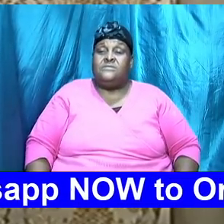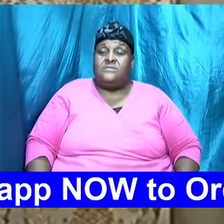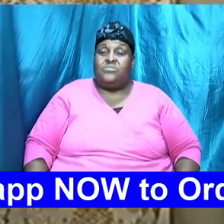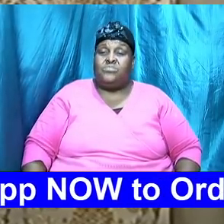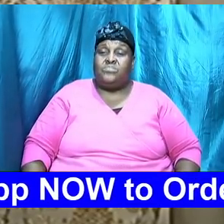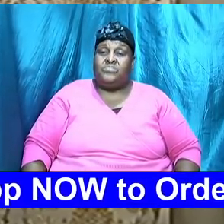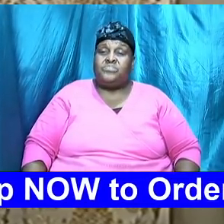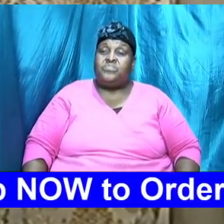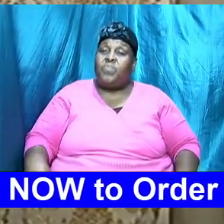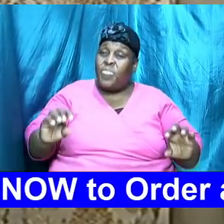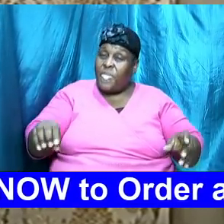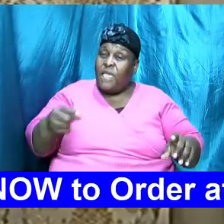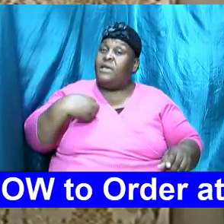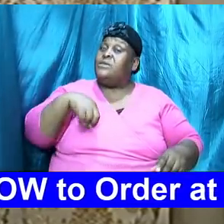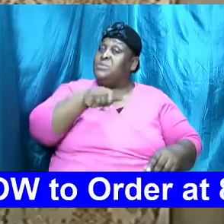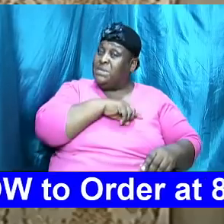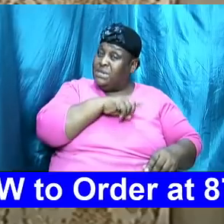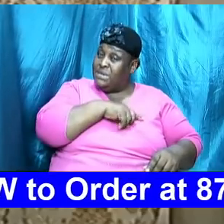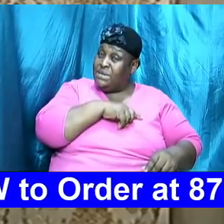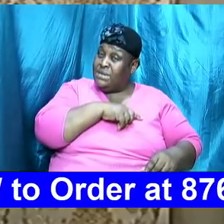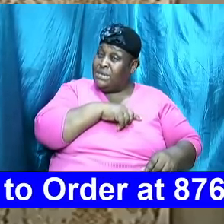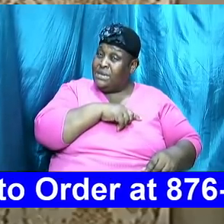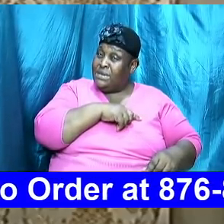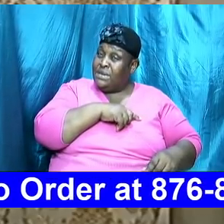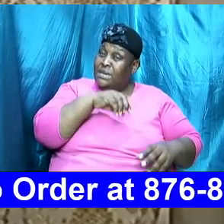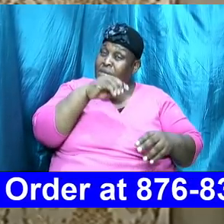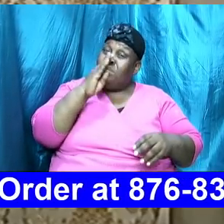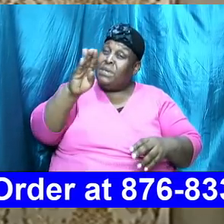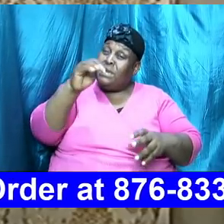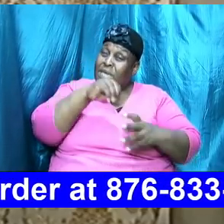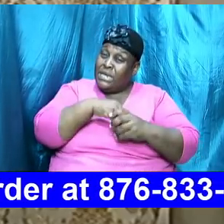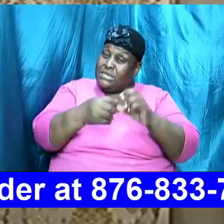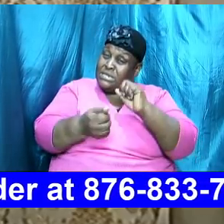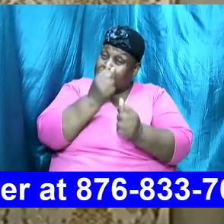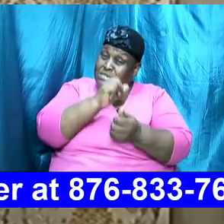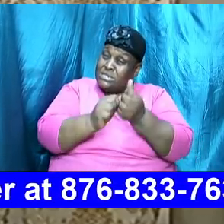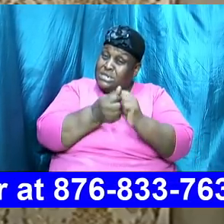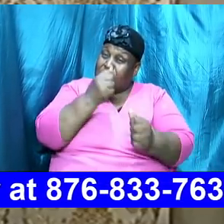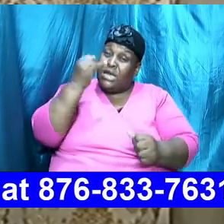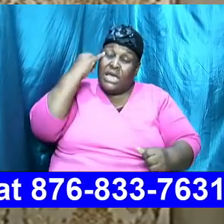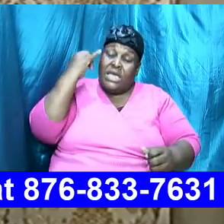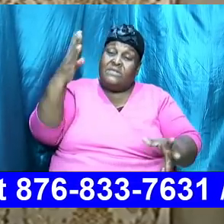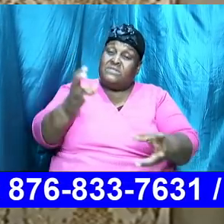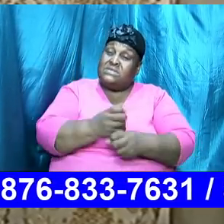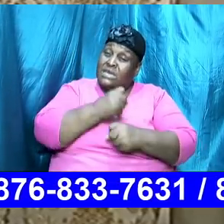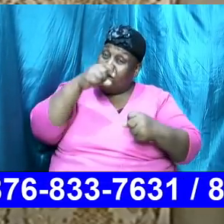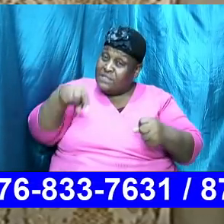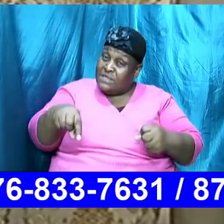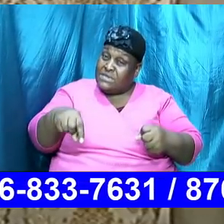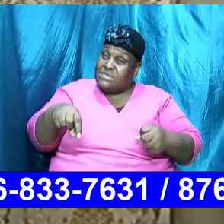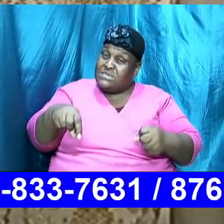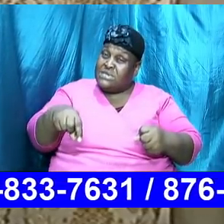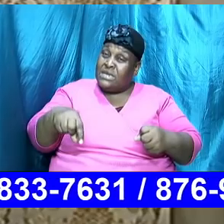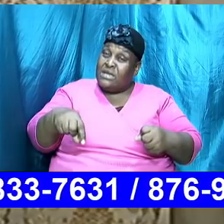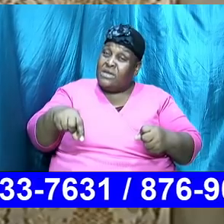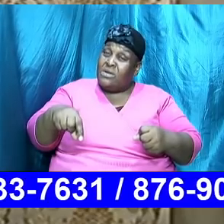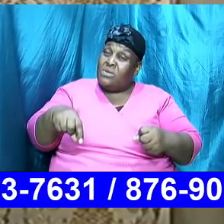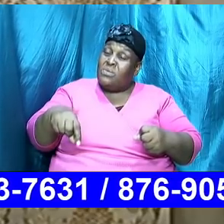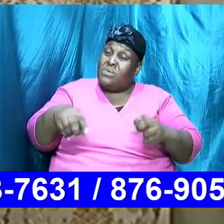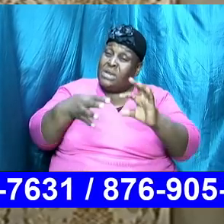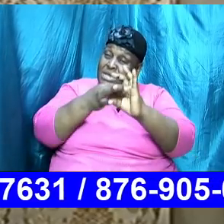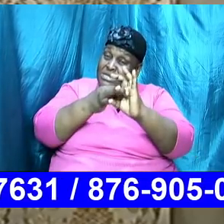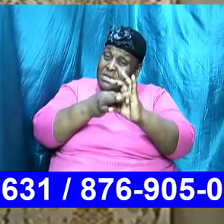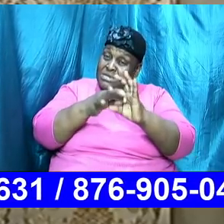can we be in danger if we take this thing of relationship lightly yes